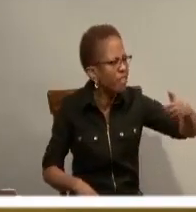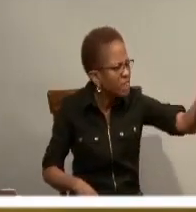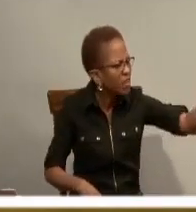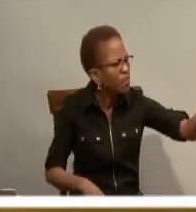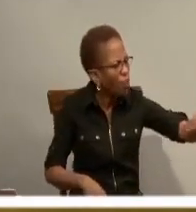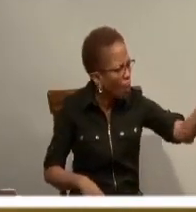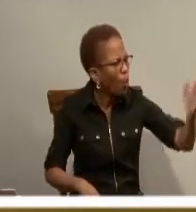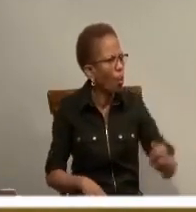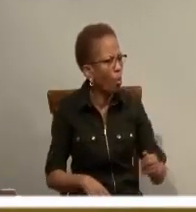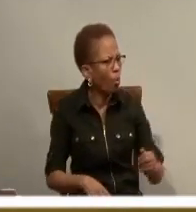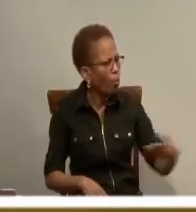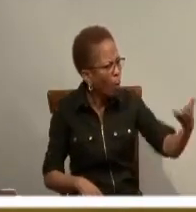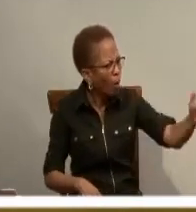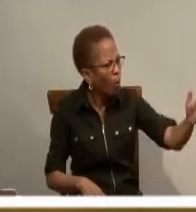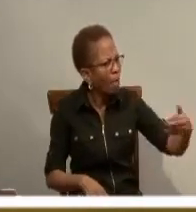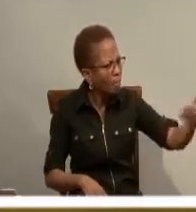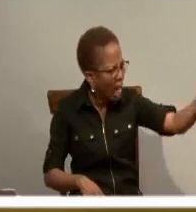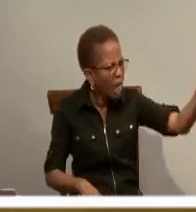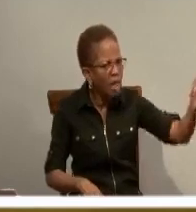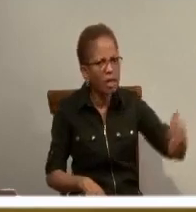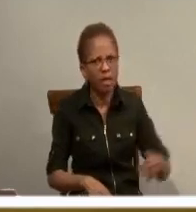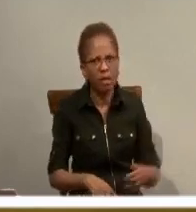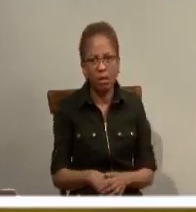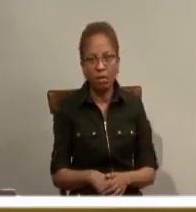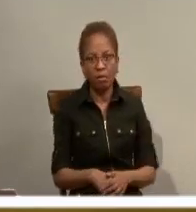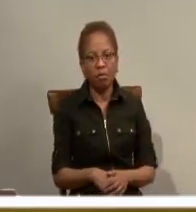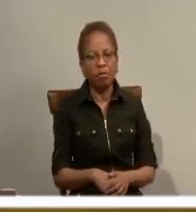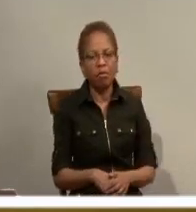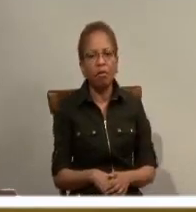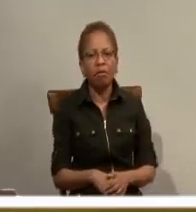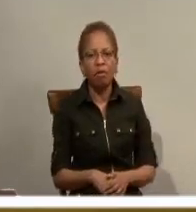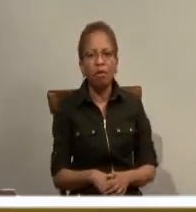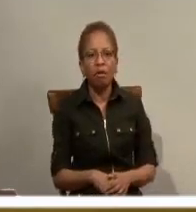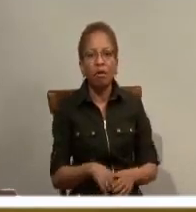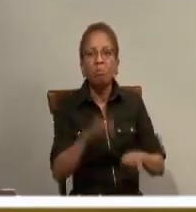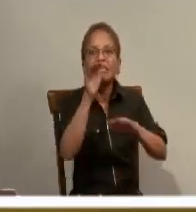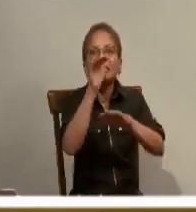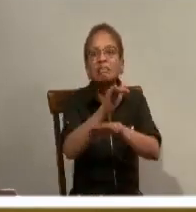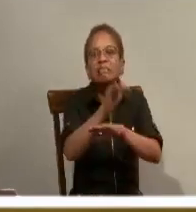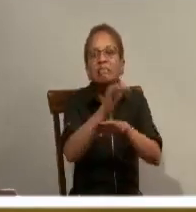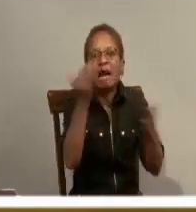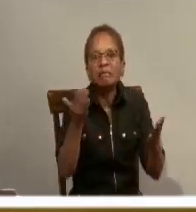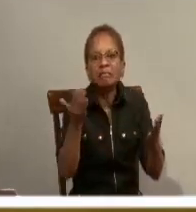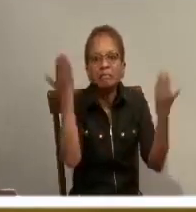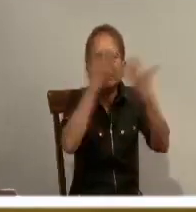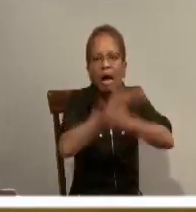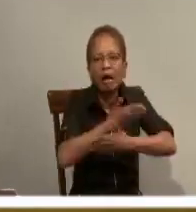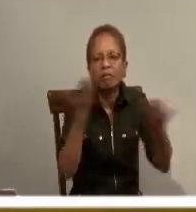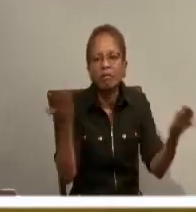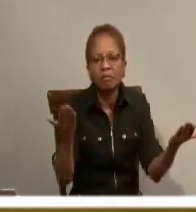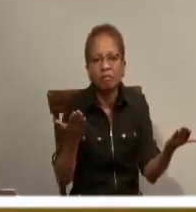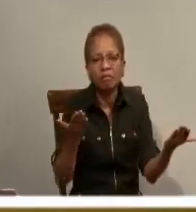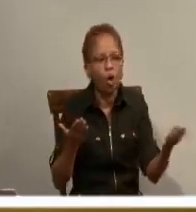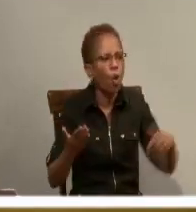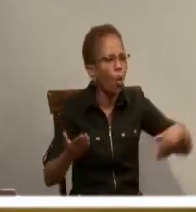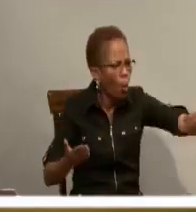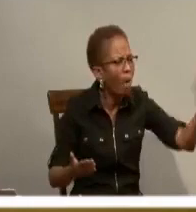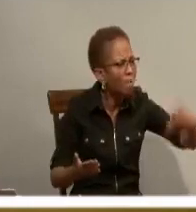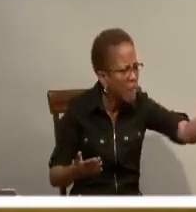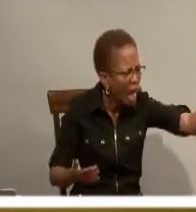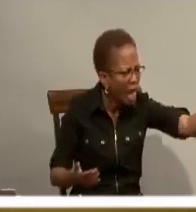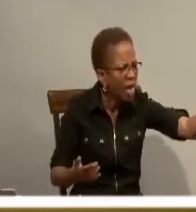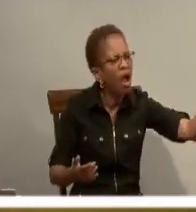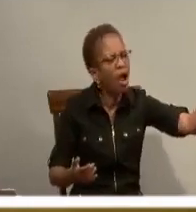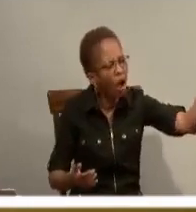what you can in the middle of the night, in the middle of the night, and come back to the